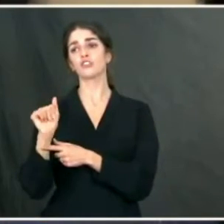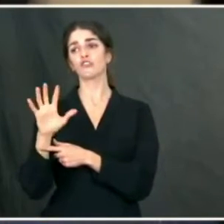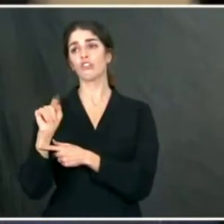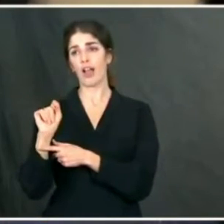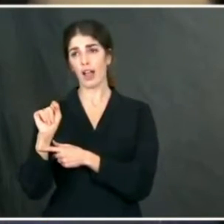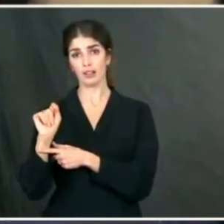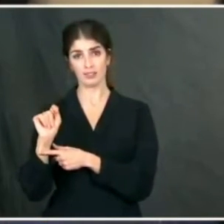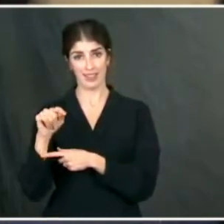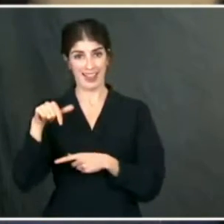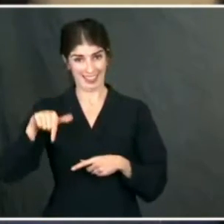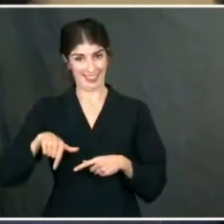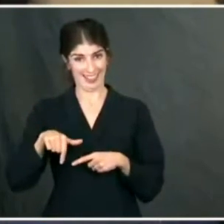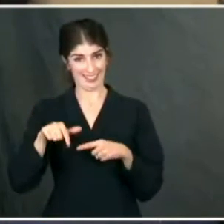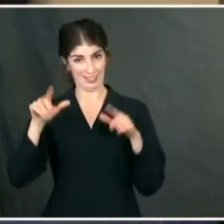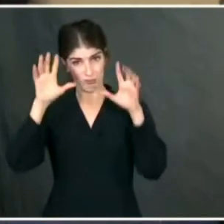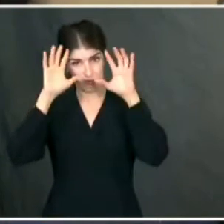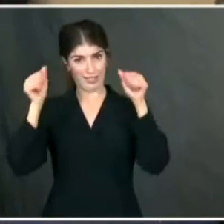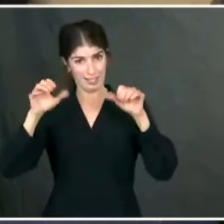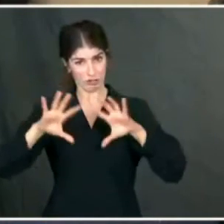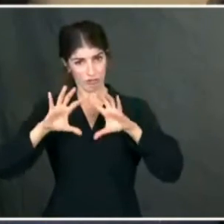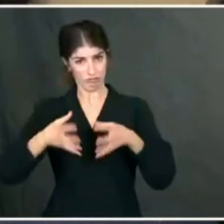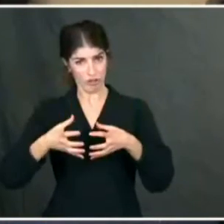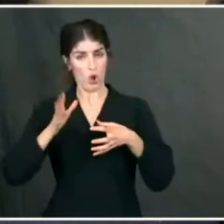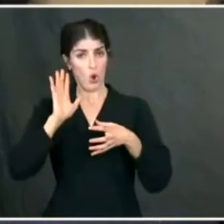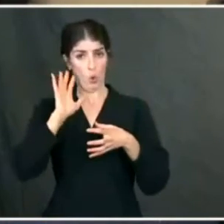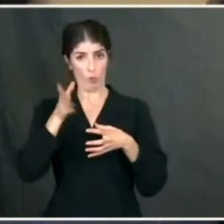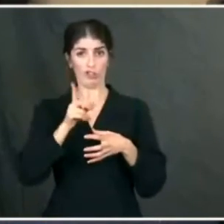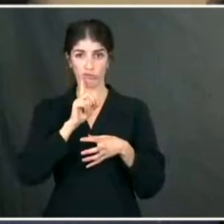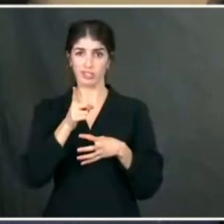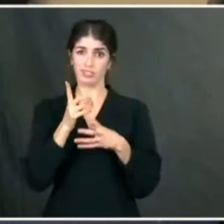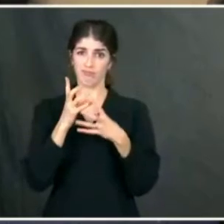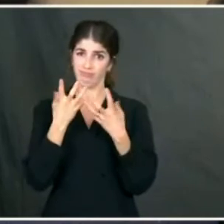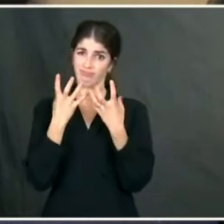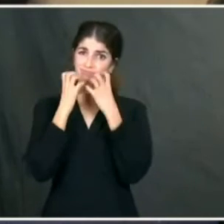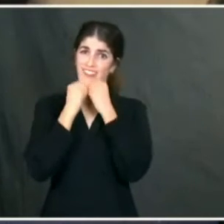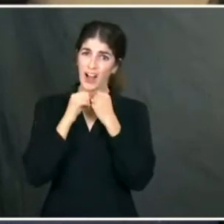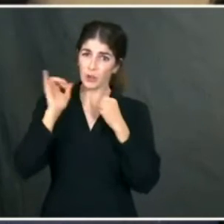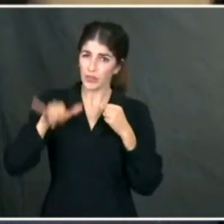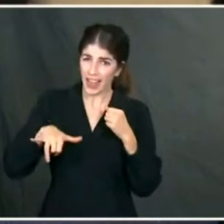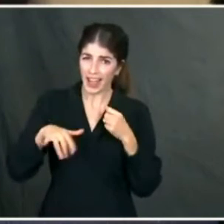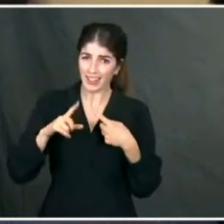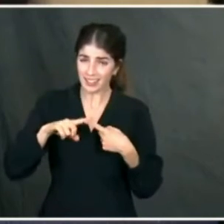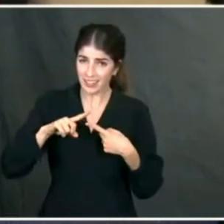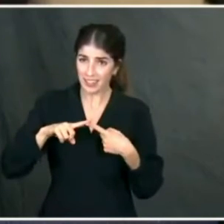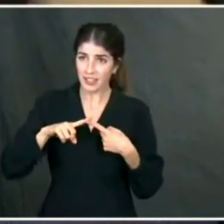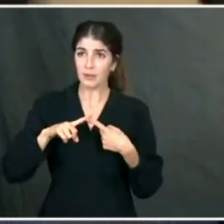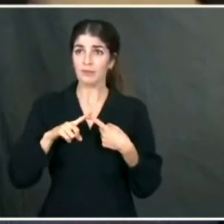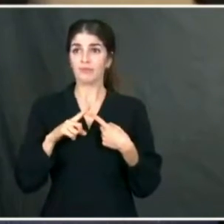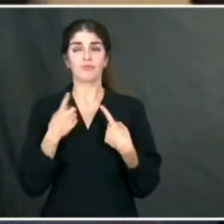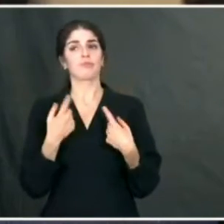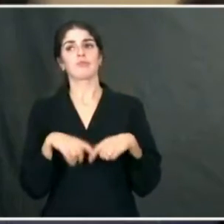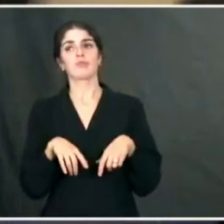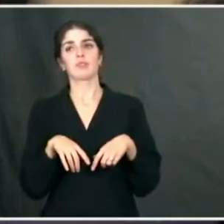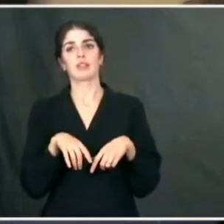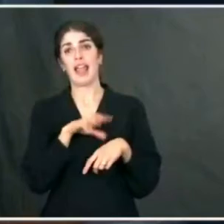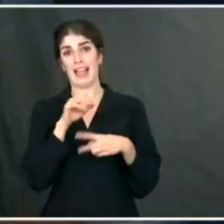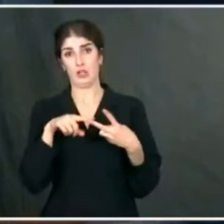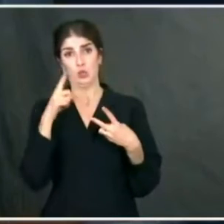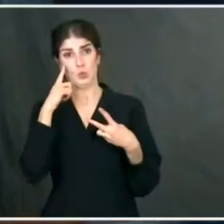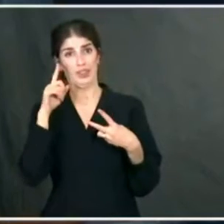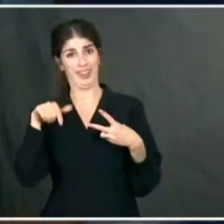take that seriously? And do you think it's ever appropriate for this White House to have a political event or political meeting?